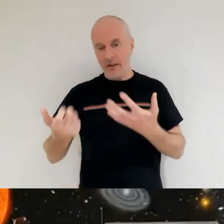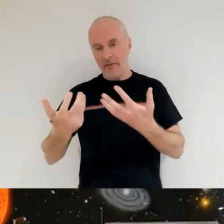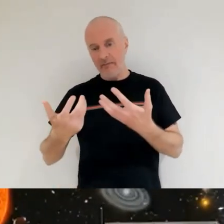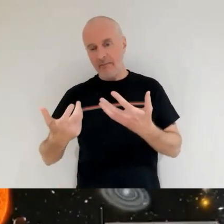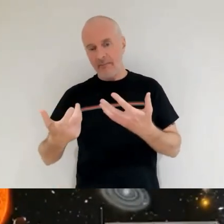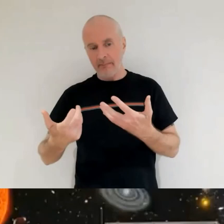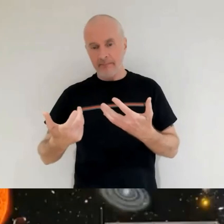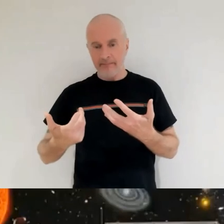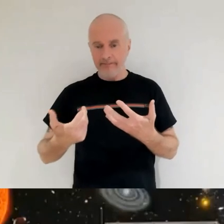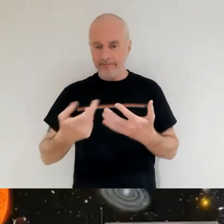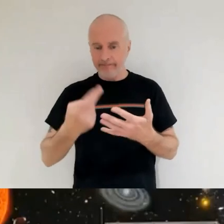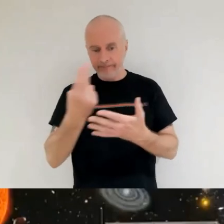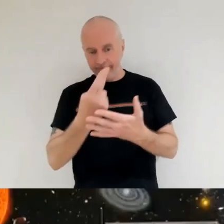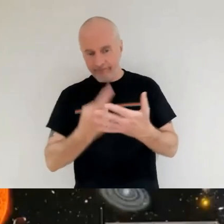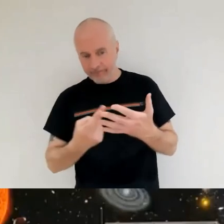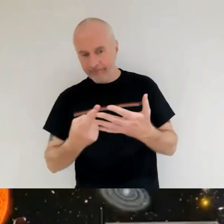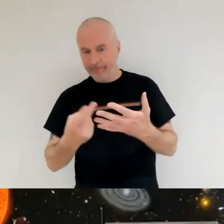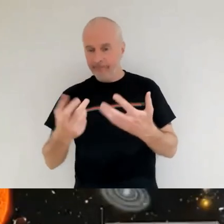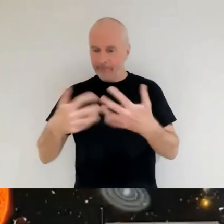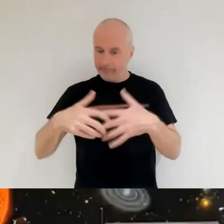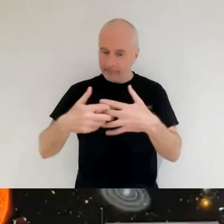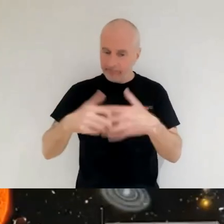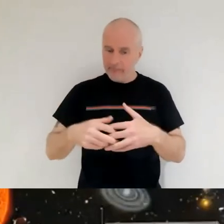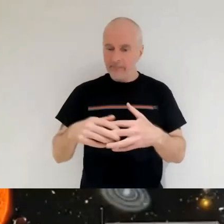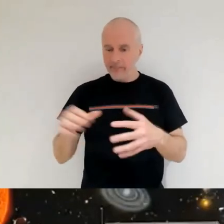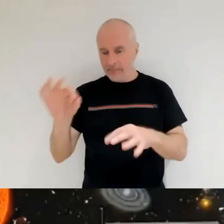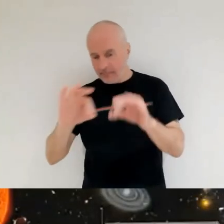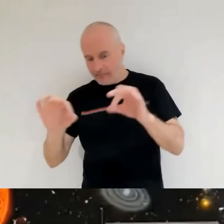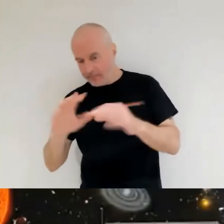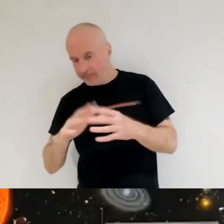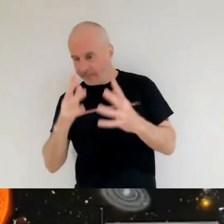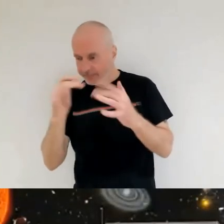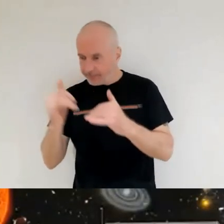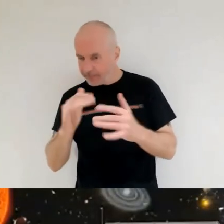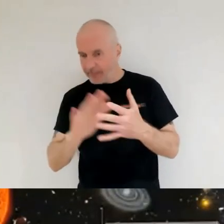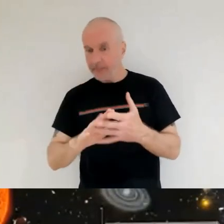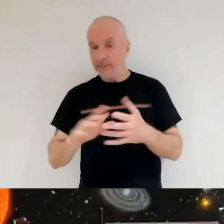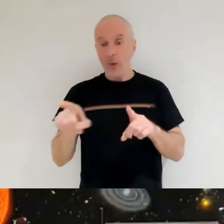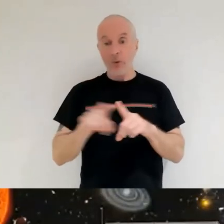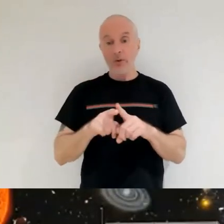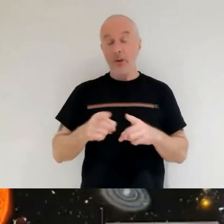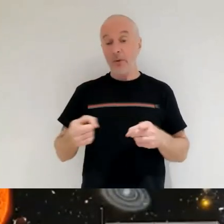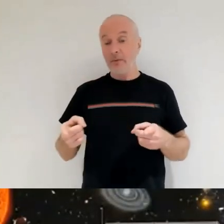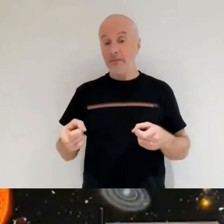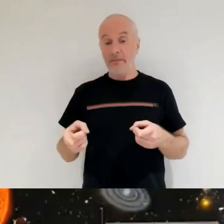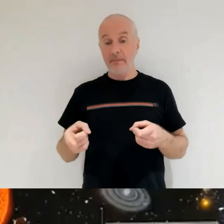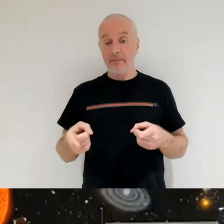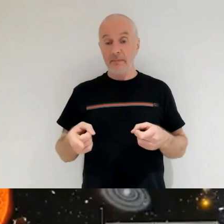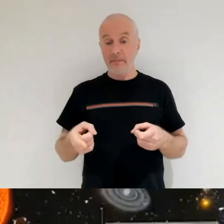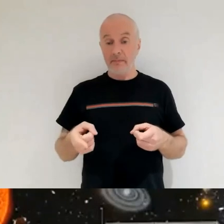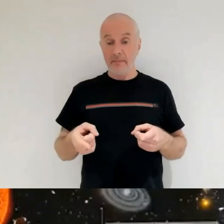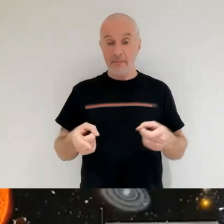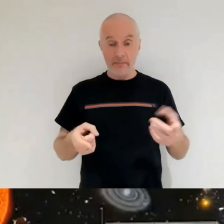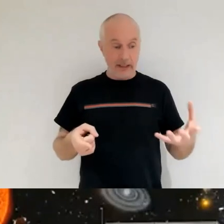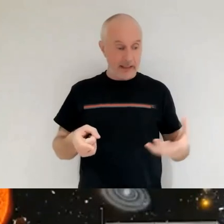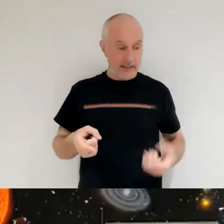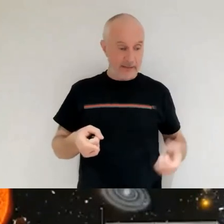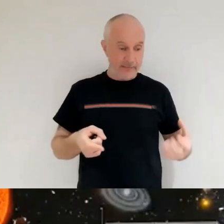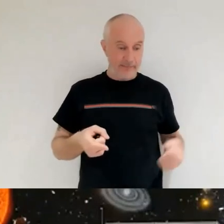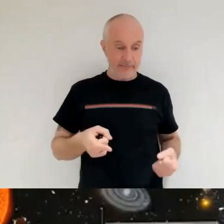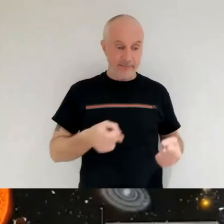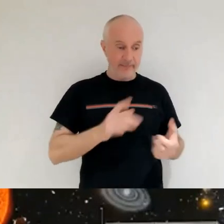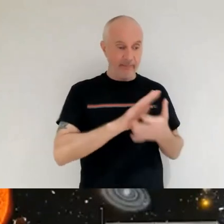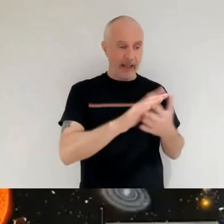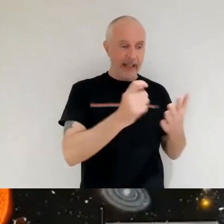the scientists the testers and even you know towards things like salaries of the accountants and the hr